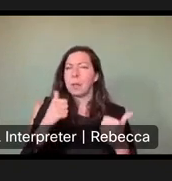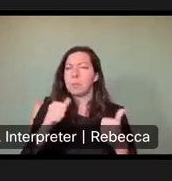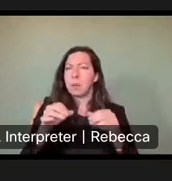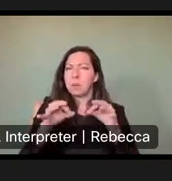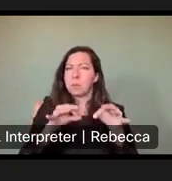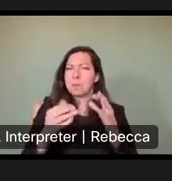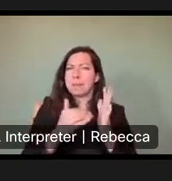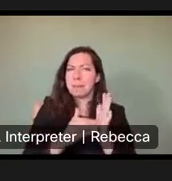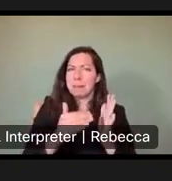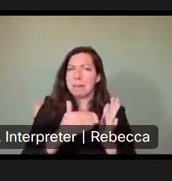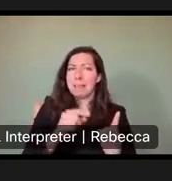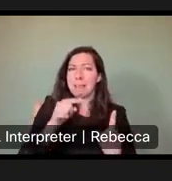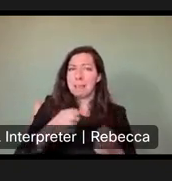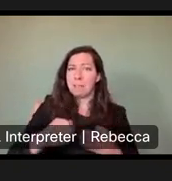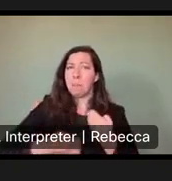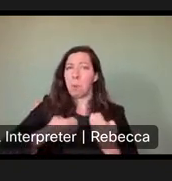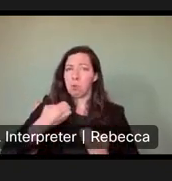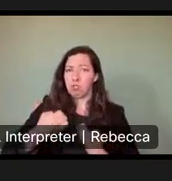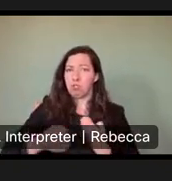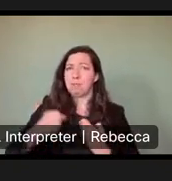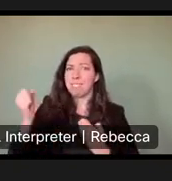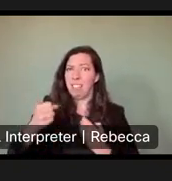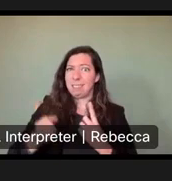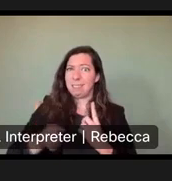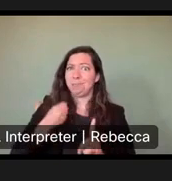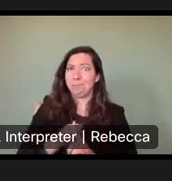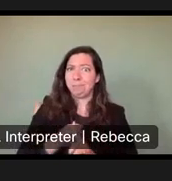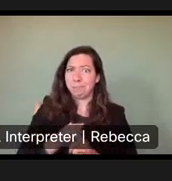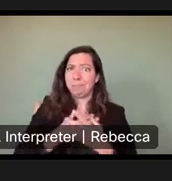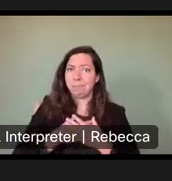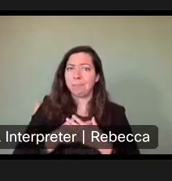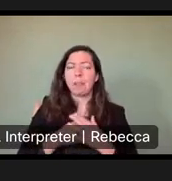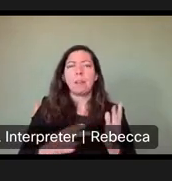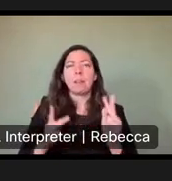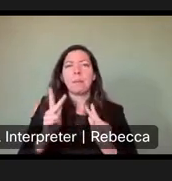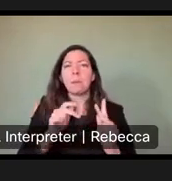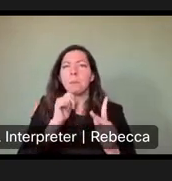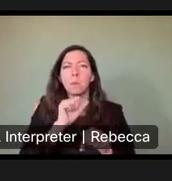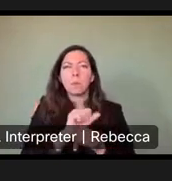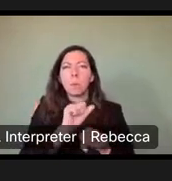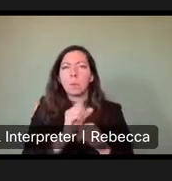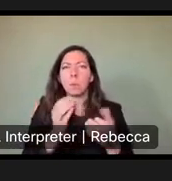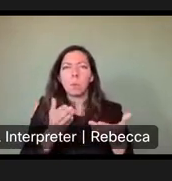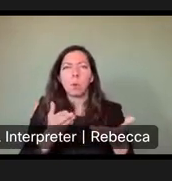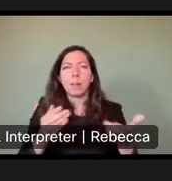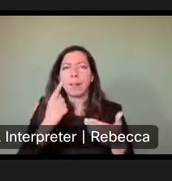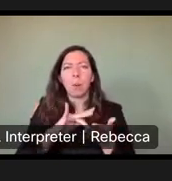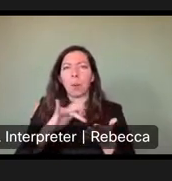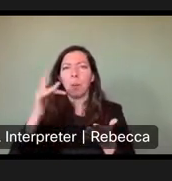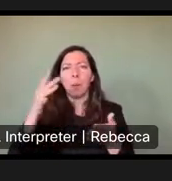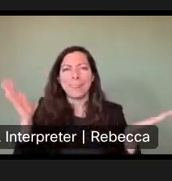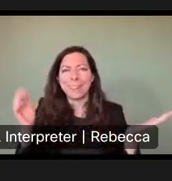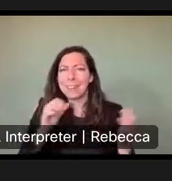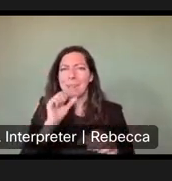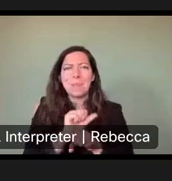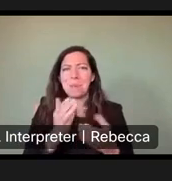emotional for us too. Um, folks don't work for New Mexico state parks for glory. Folks don't work for New Mexico state parks for the money.